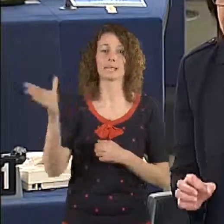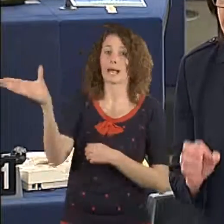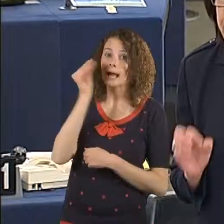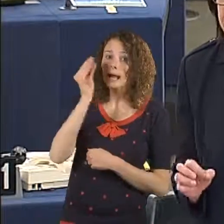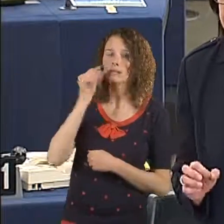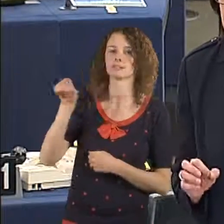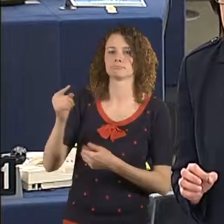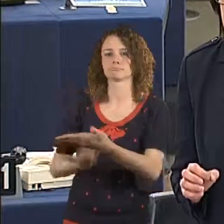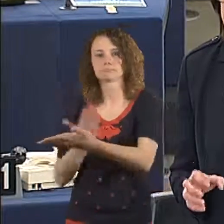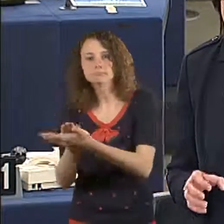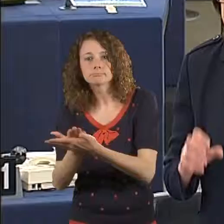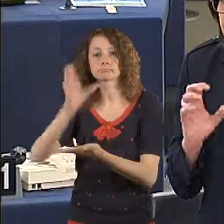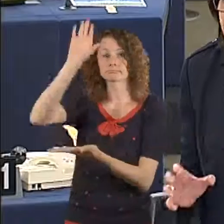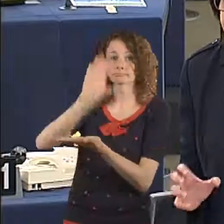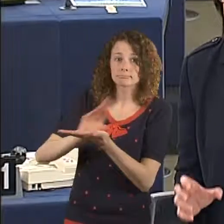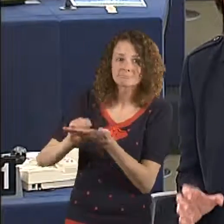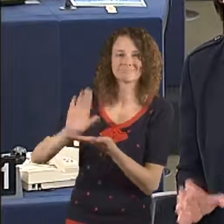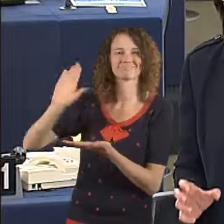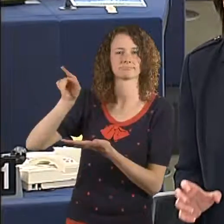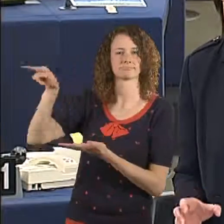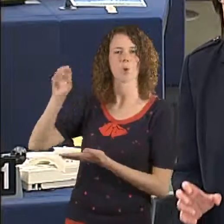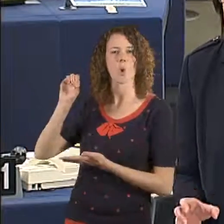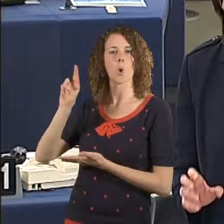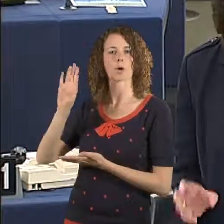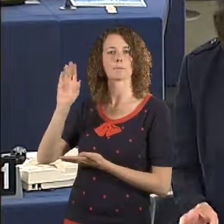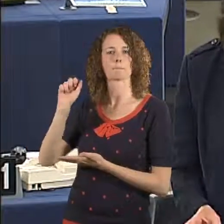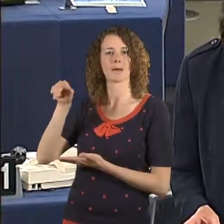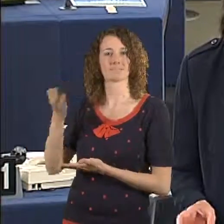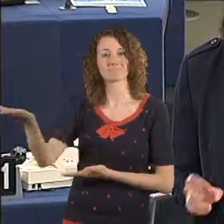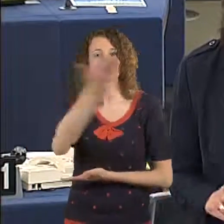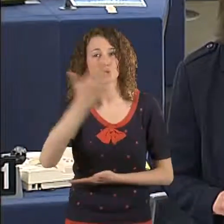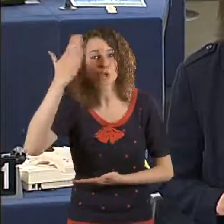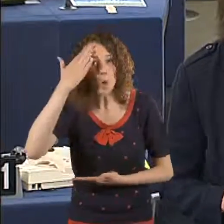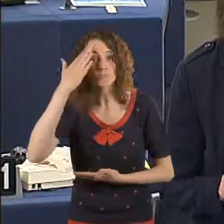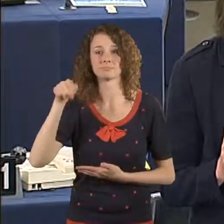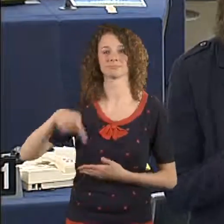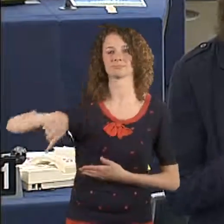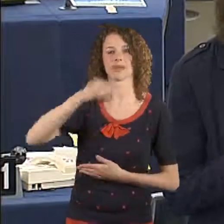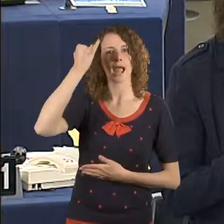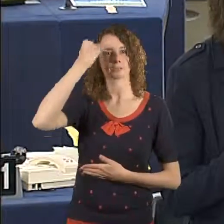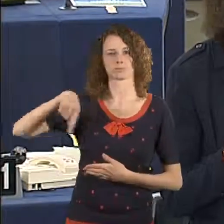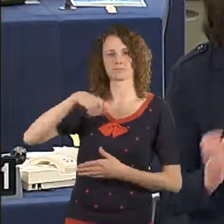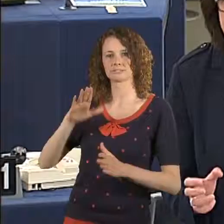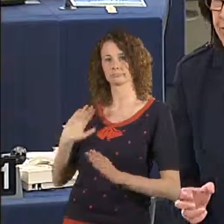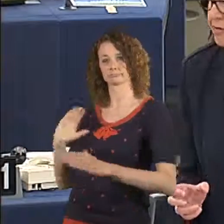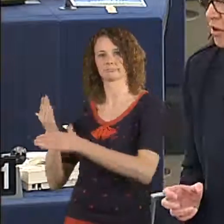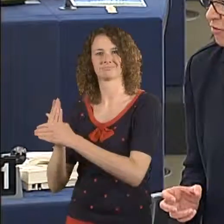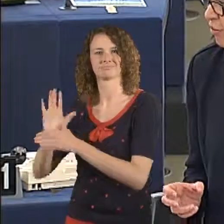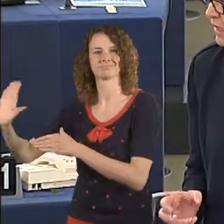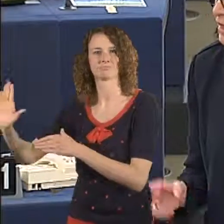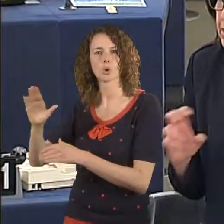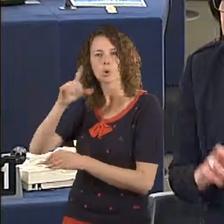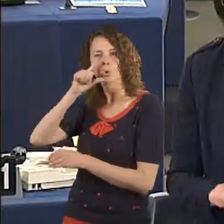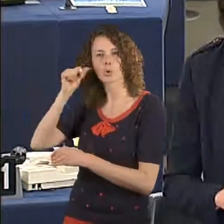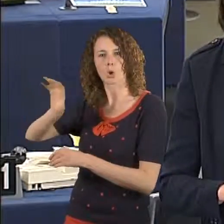implementing it, then we are giving up on the very core and